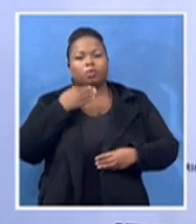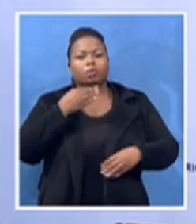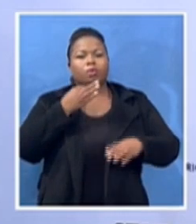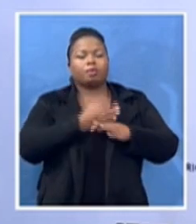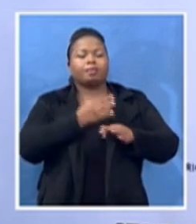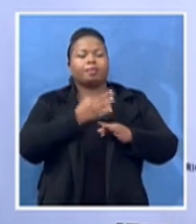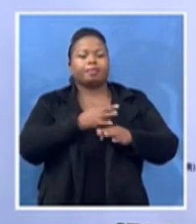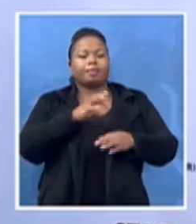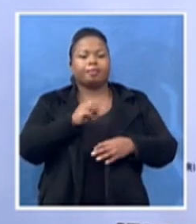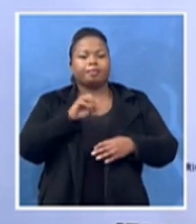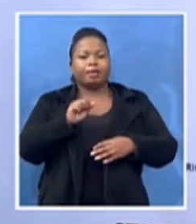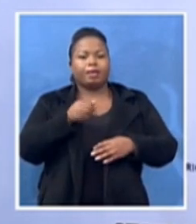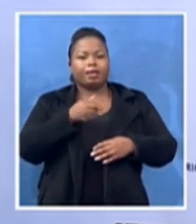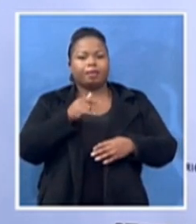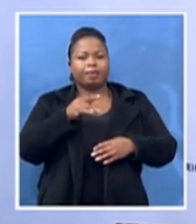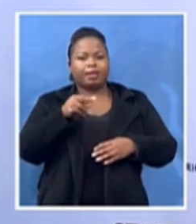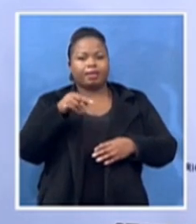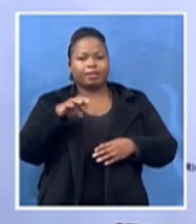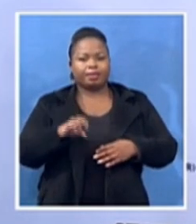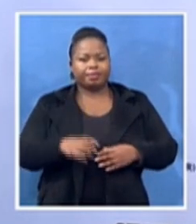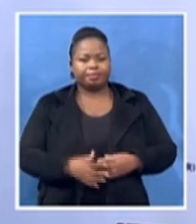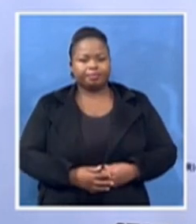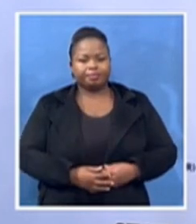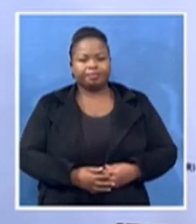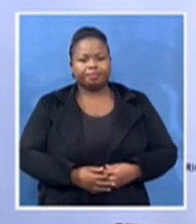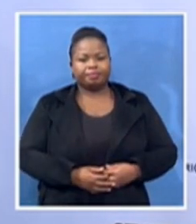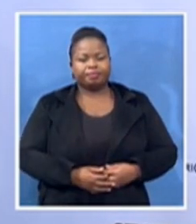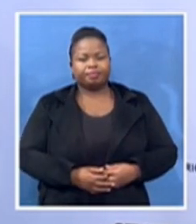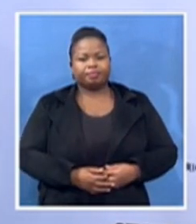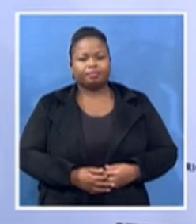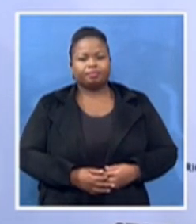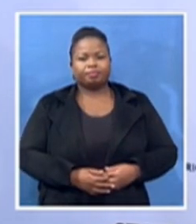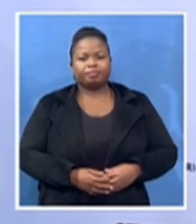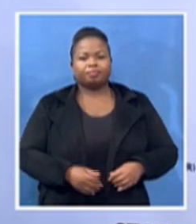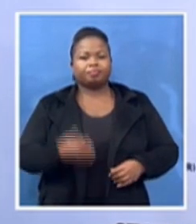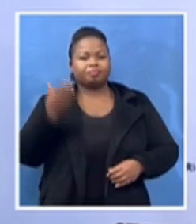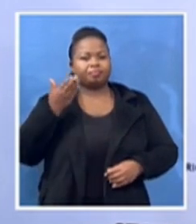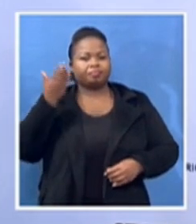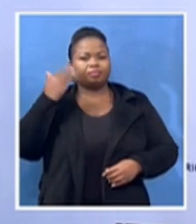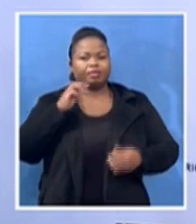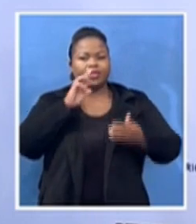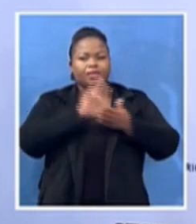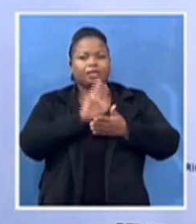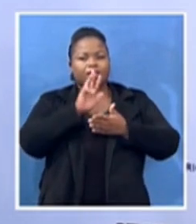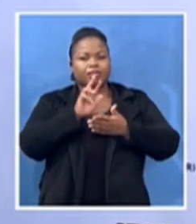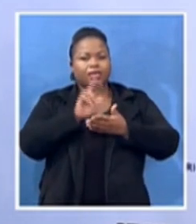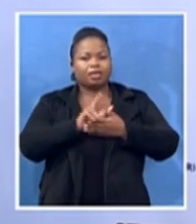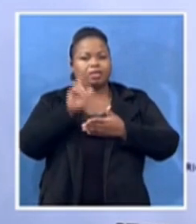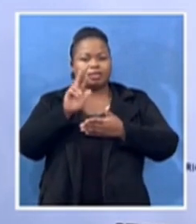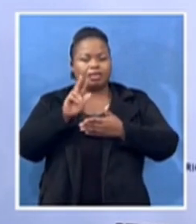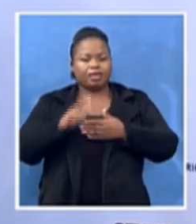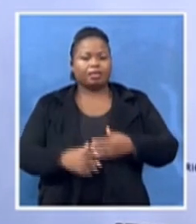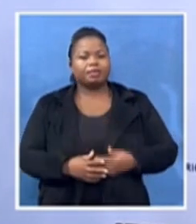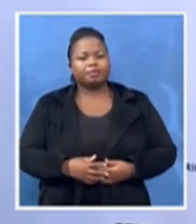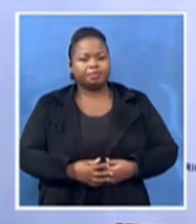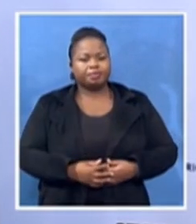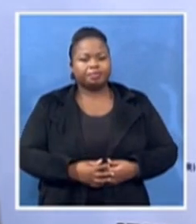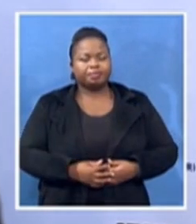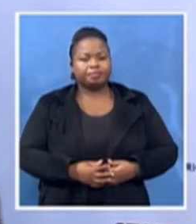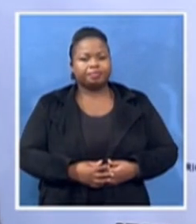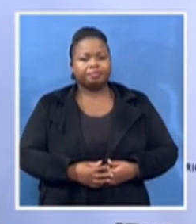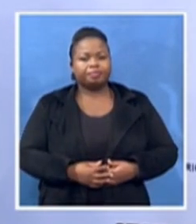Around 1918, the Bantu Women's League was formed.